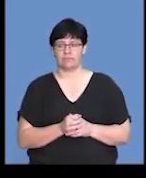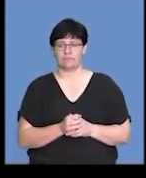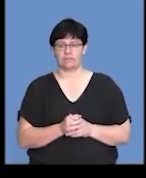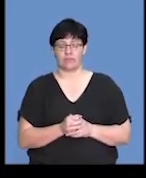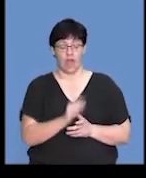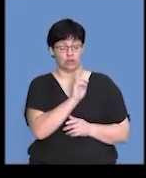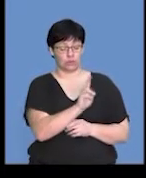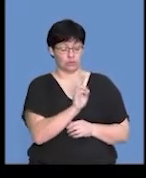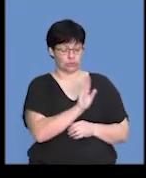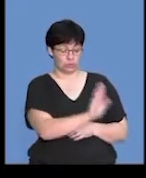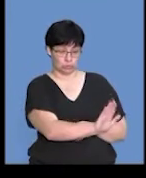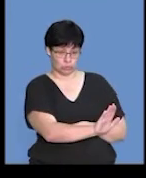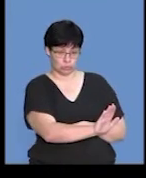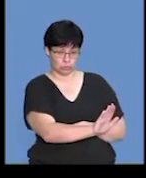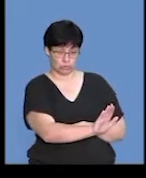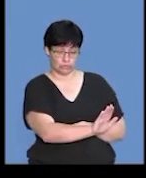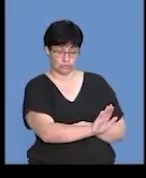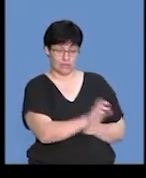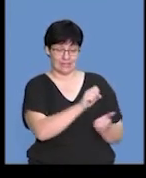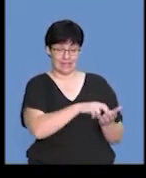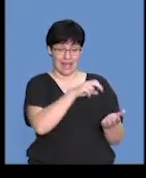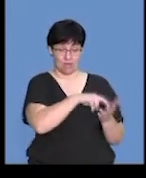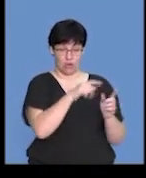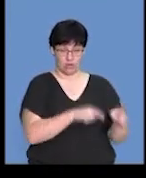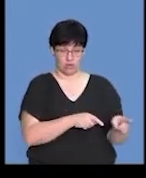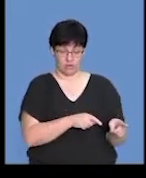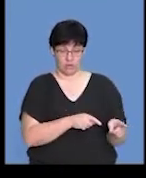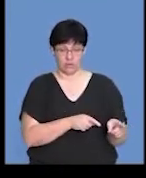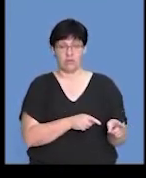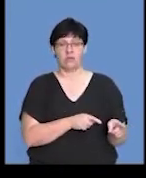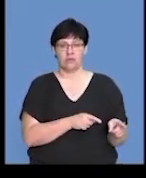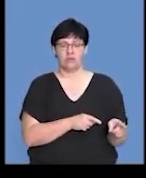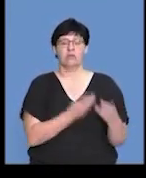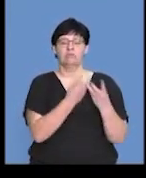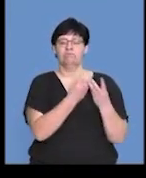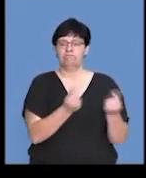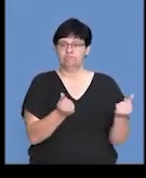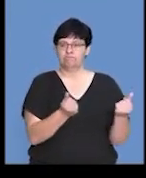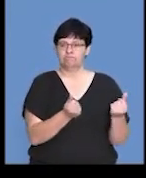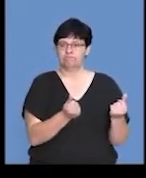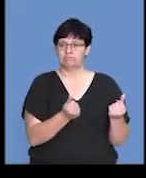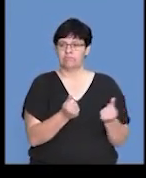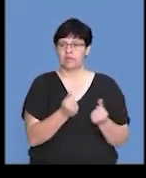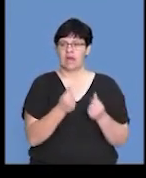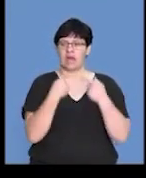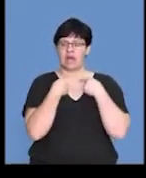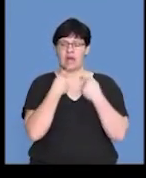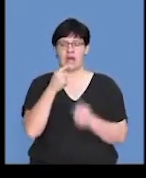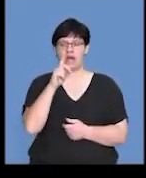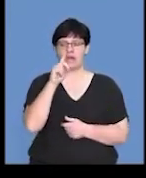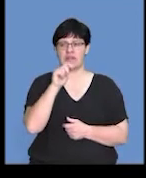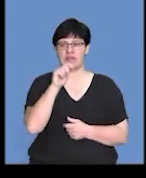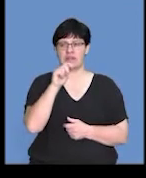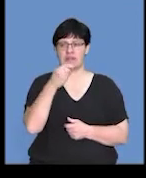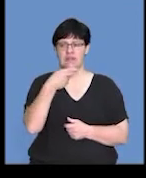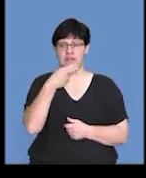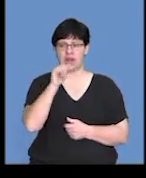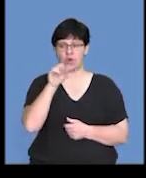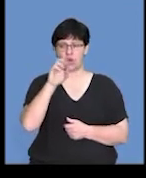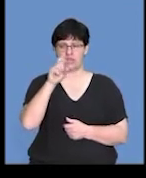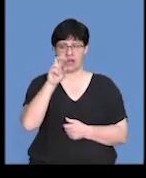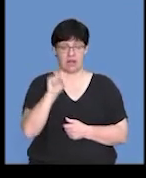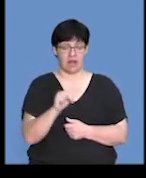Twenty-two of the xenopus laevis frog tadpoles were treated with a solution of thyroxin. So, they've applied a bit of thyroxin